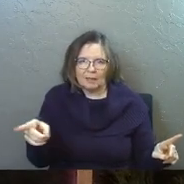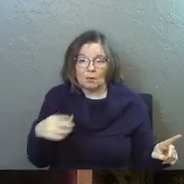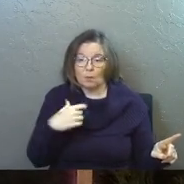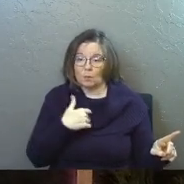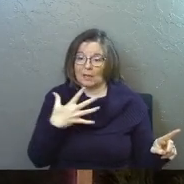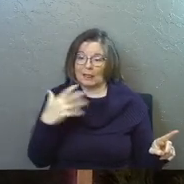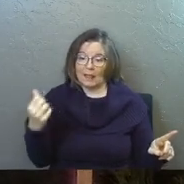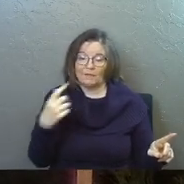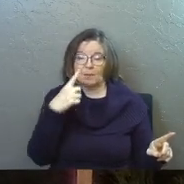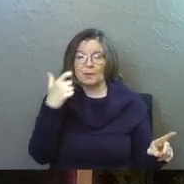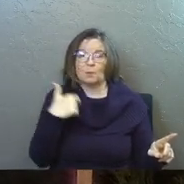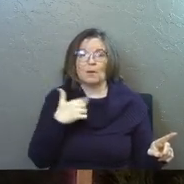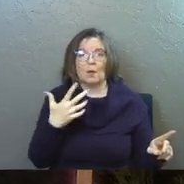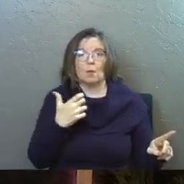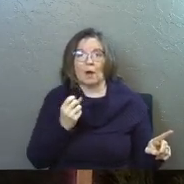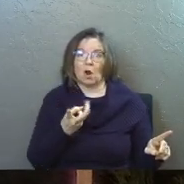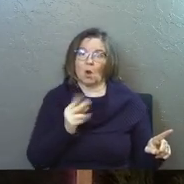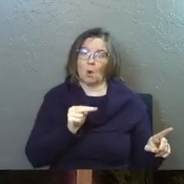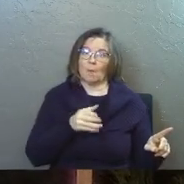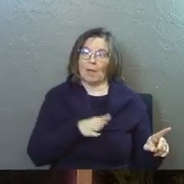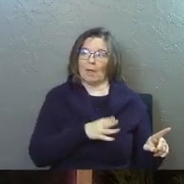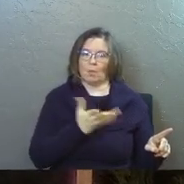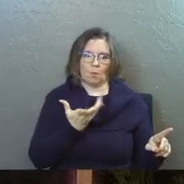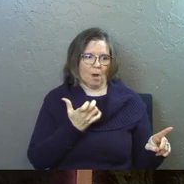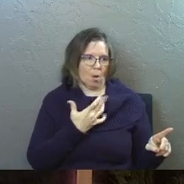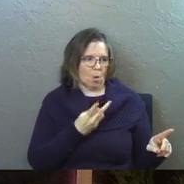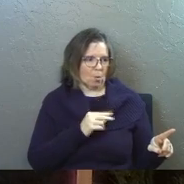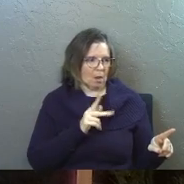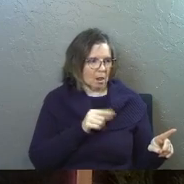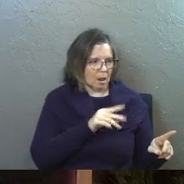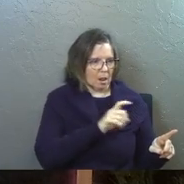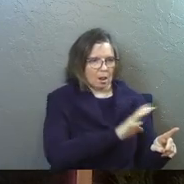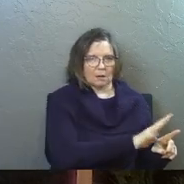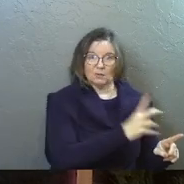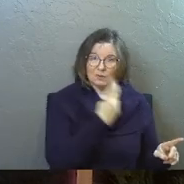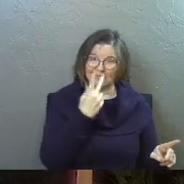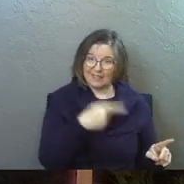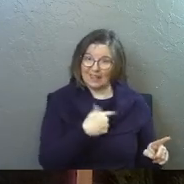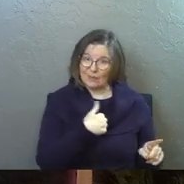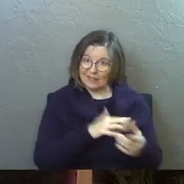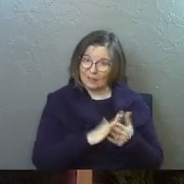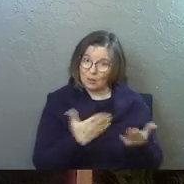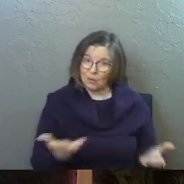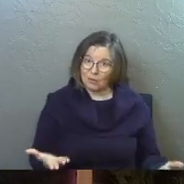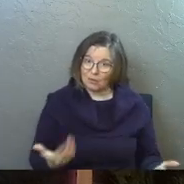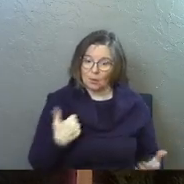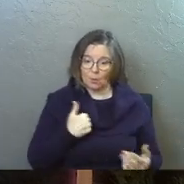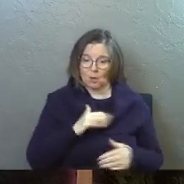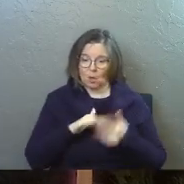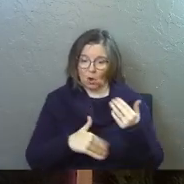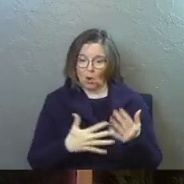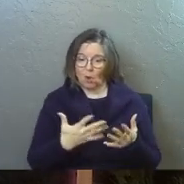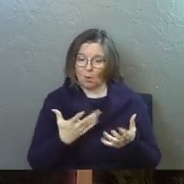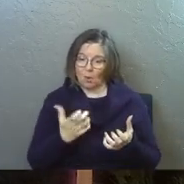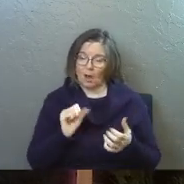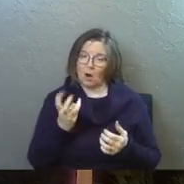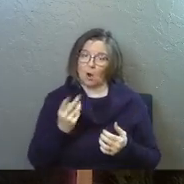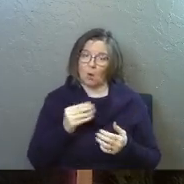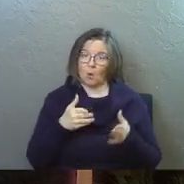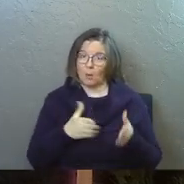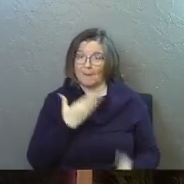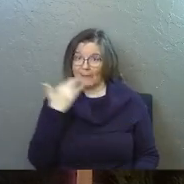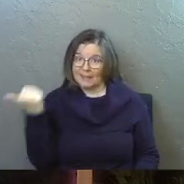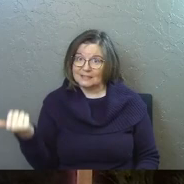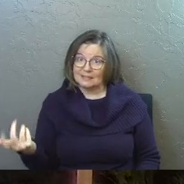We left the path of God because we wanted our own path. Do you see that there? It's right there in the book. We all like our own way